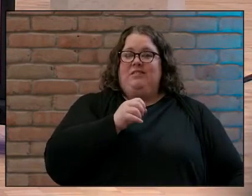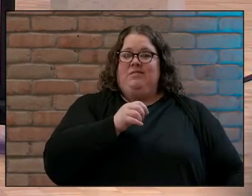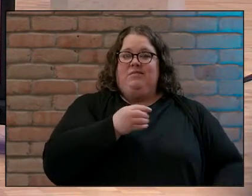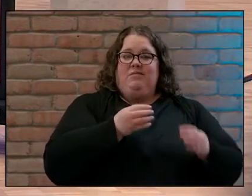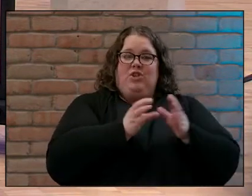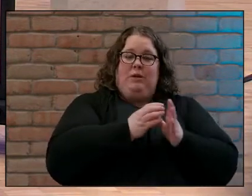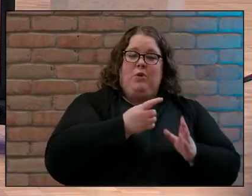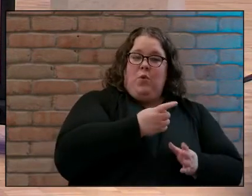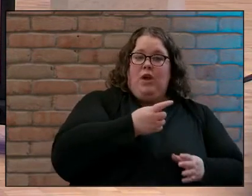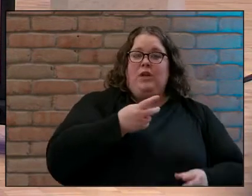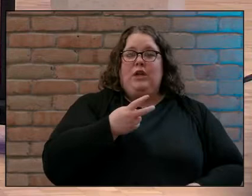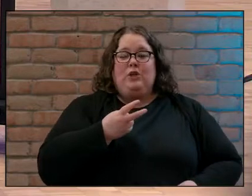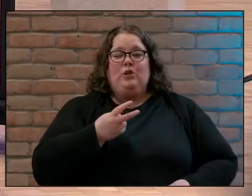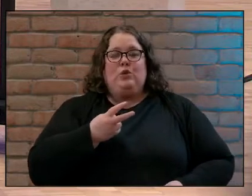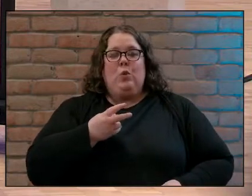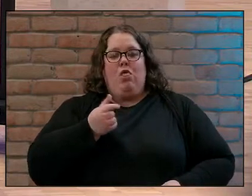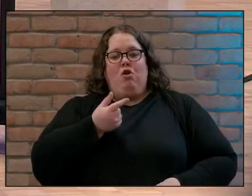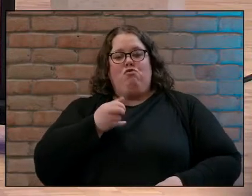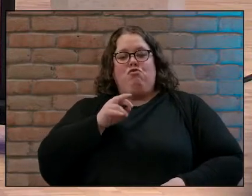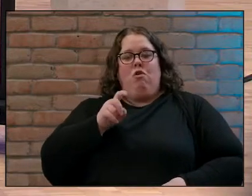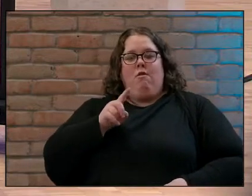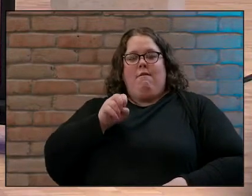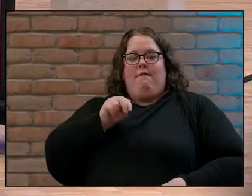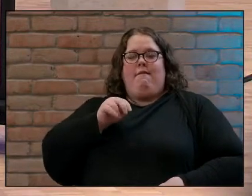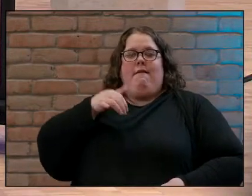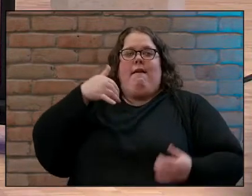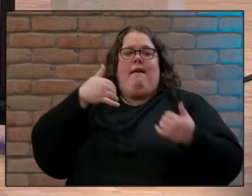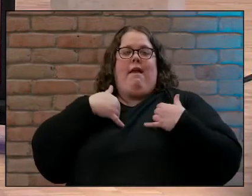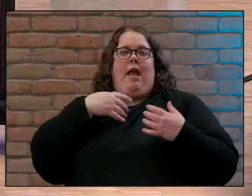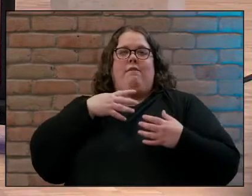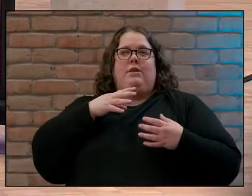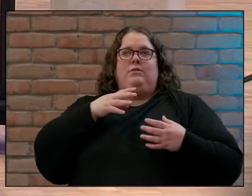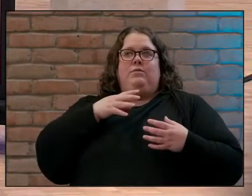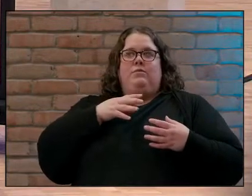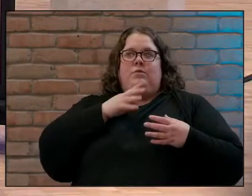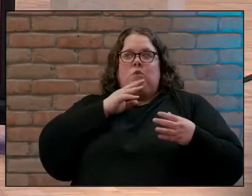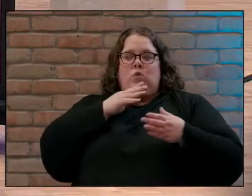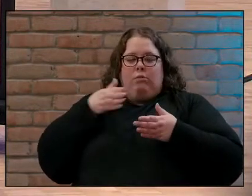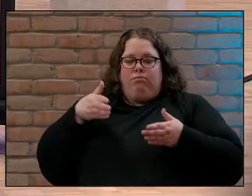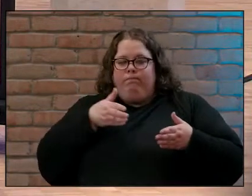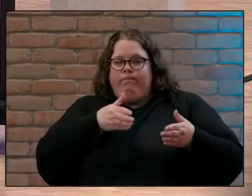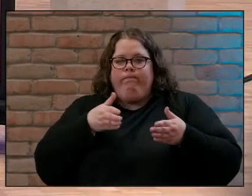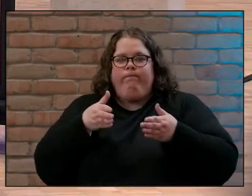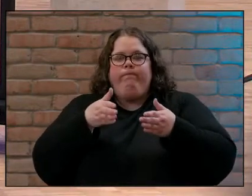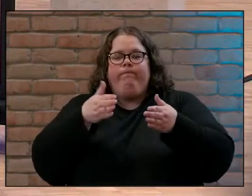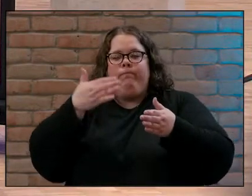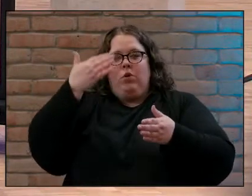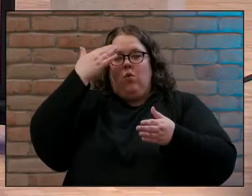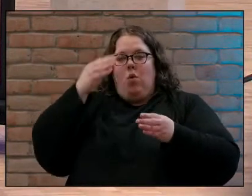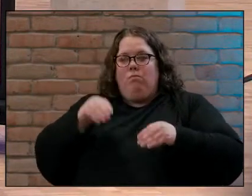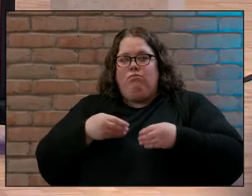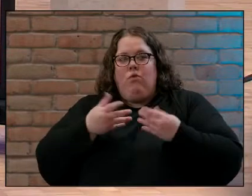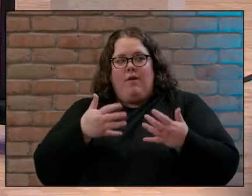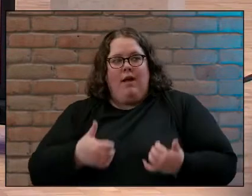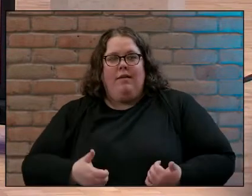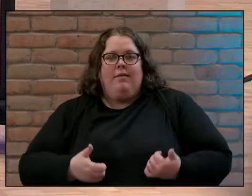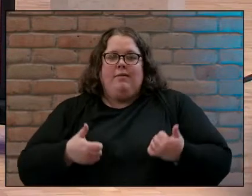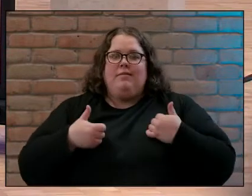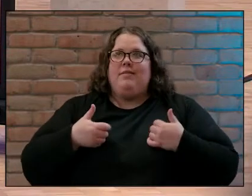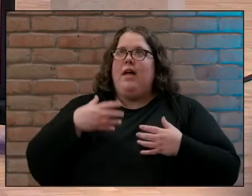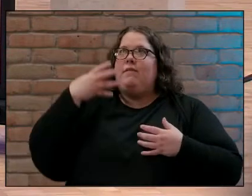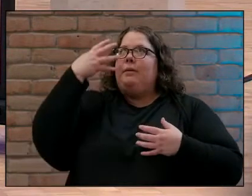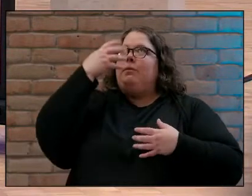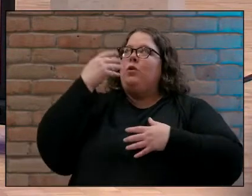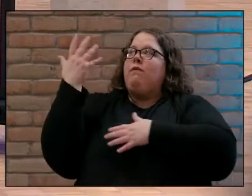it and Genesis 2 tells us that it flowed and gave life to the whole garden that there were beautiful trees growing delicious fruit